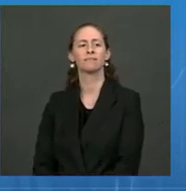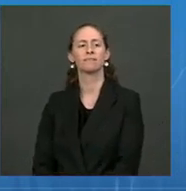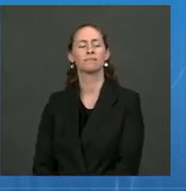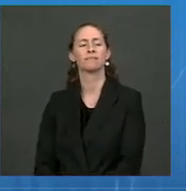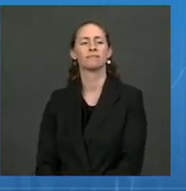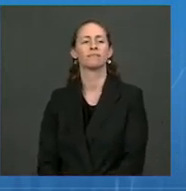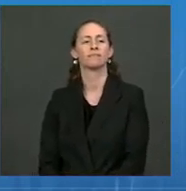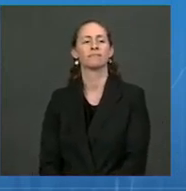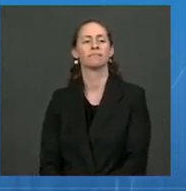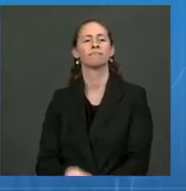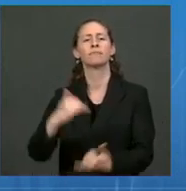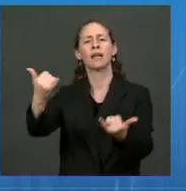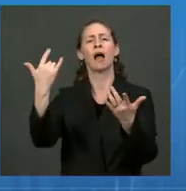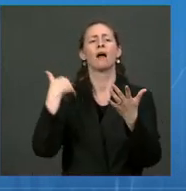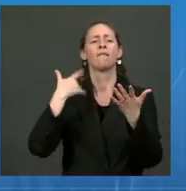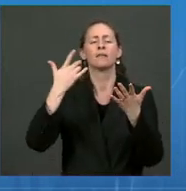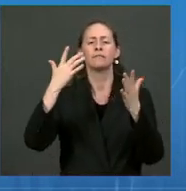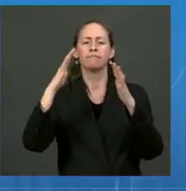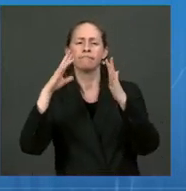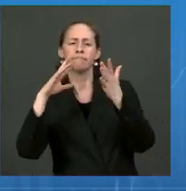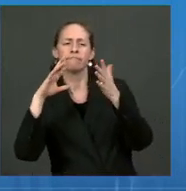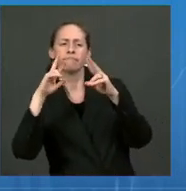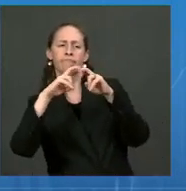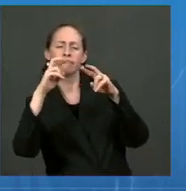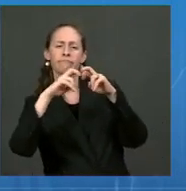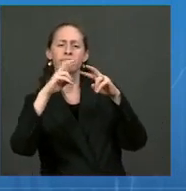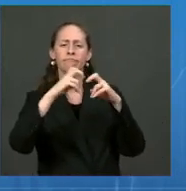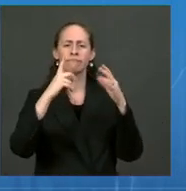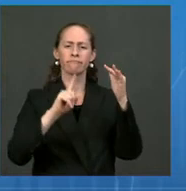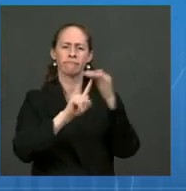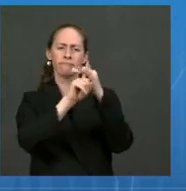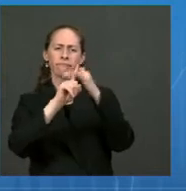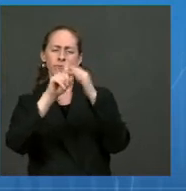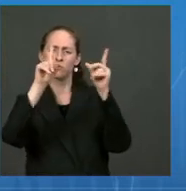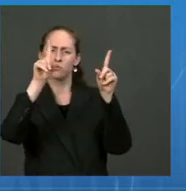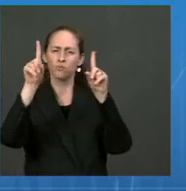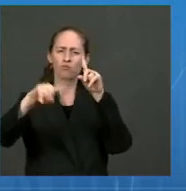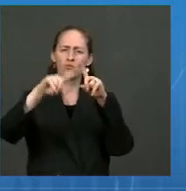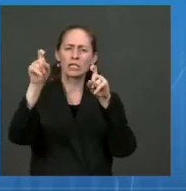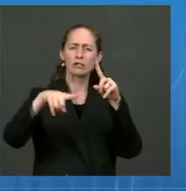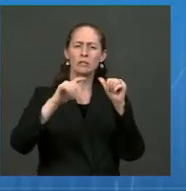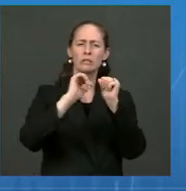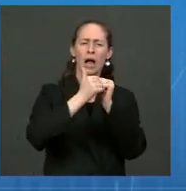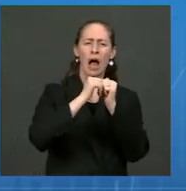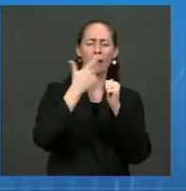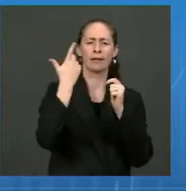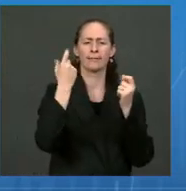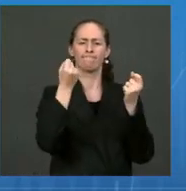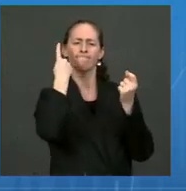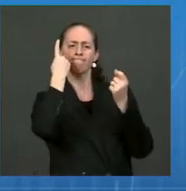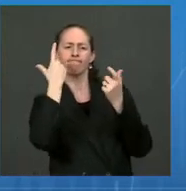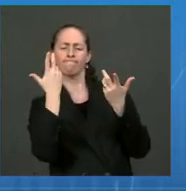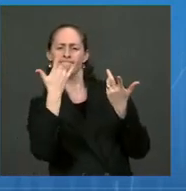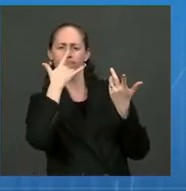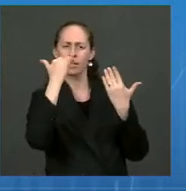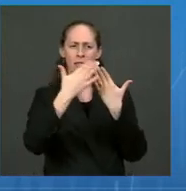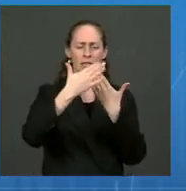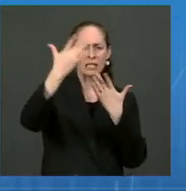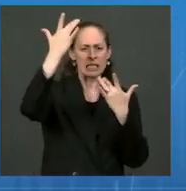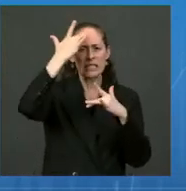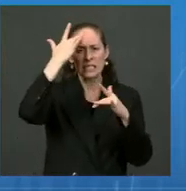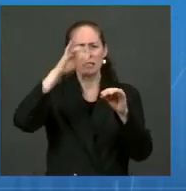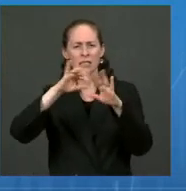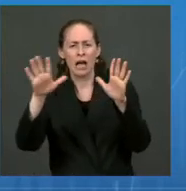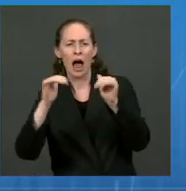questions and gaps. We need to know more about the epidemiology, the phenotype or presentation of a person,